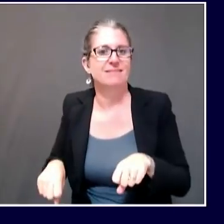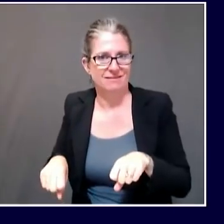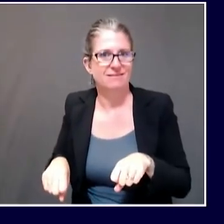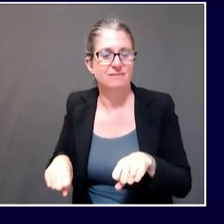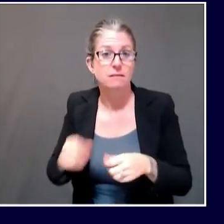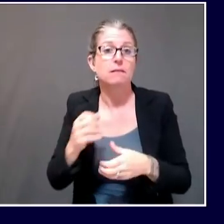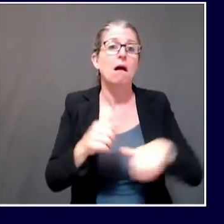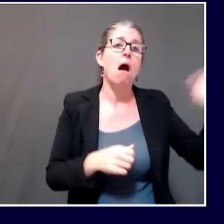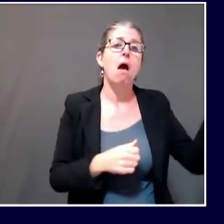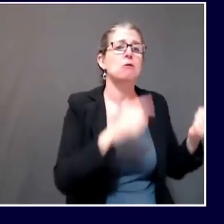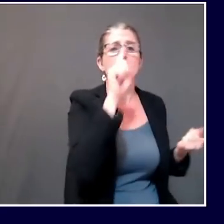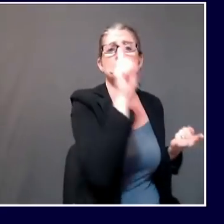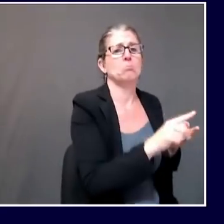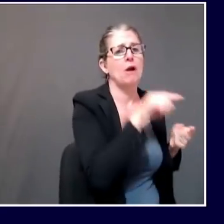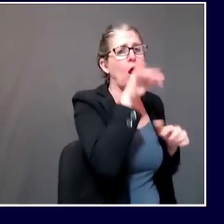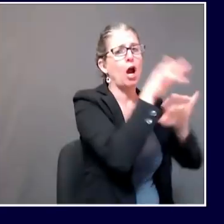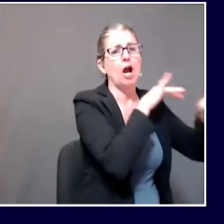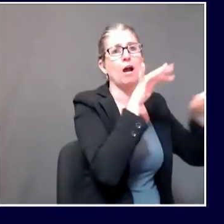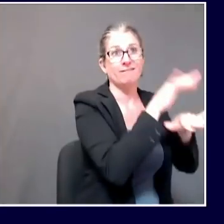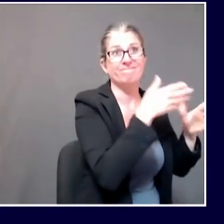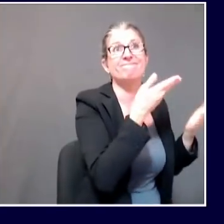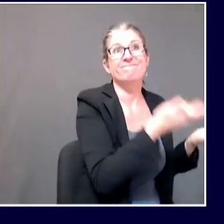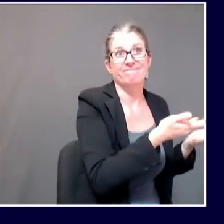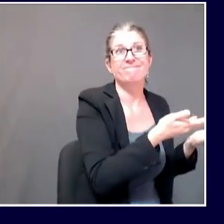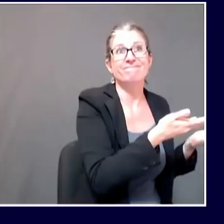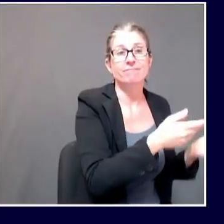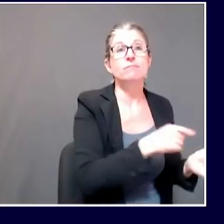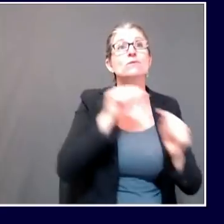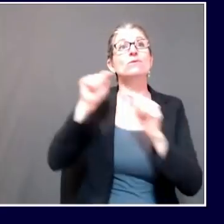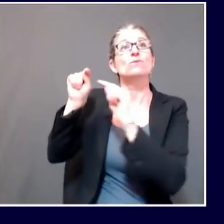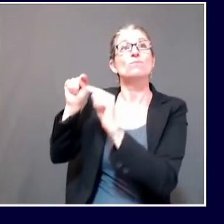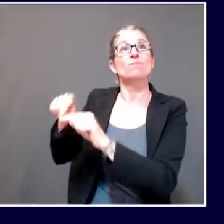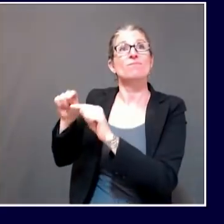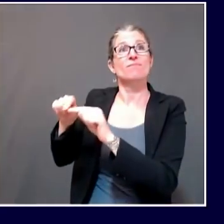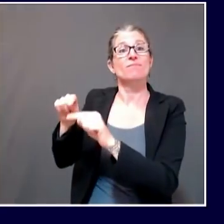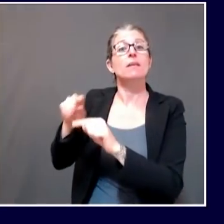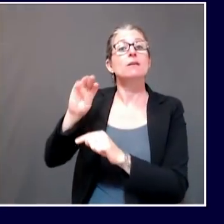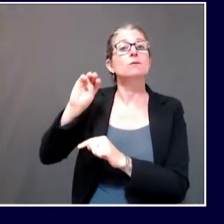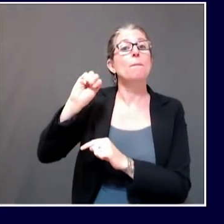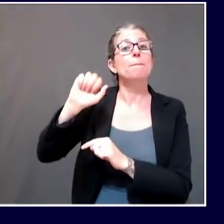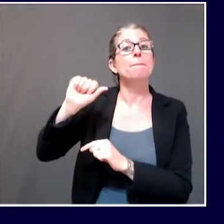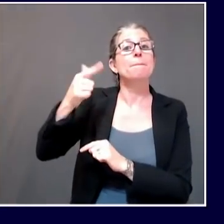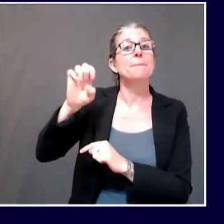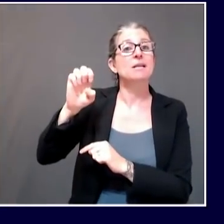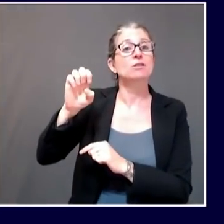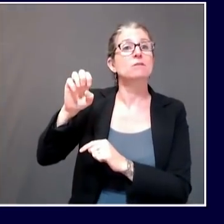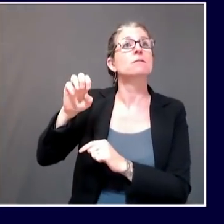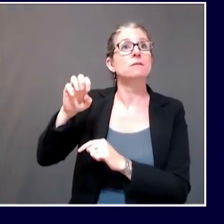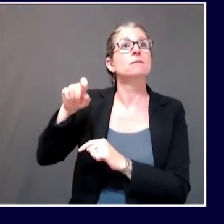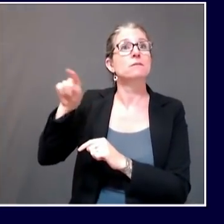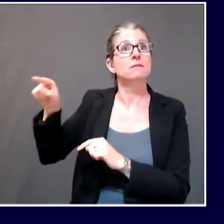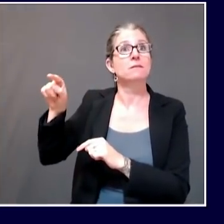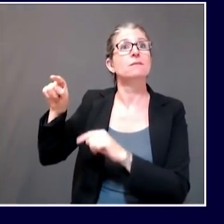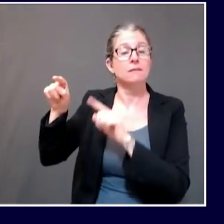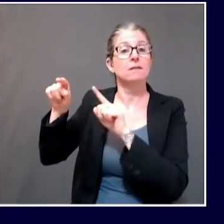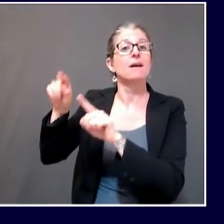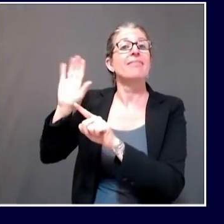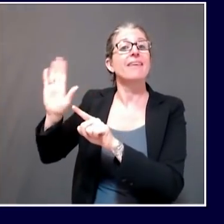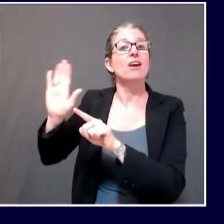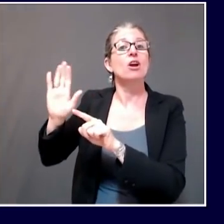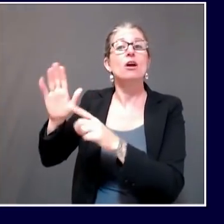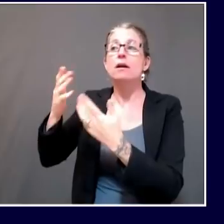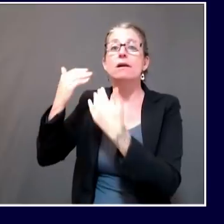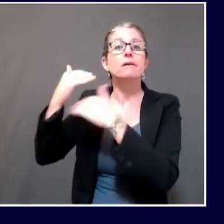are some limits on band and singing and other types of activities that do project volume.